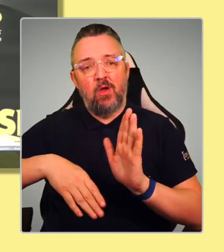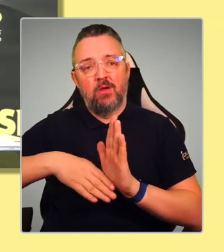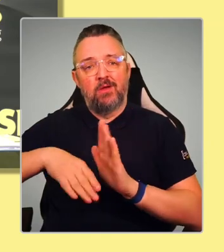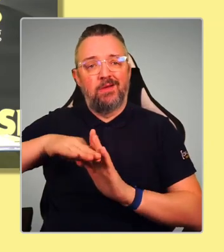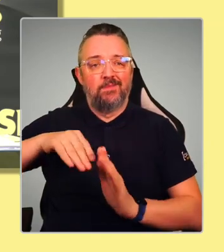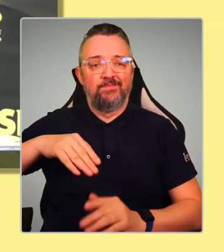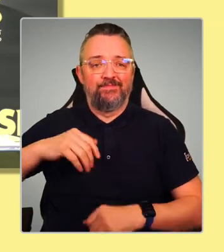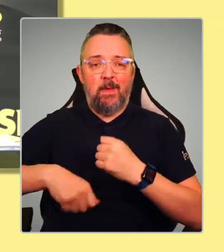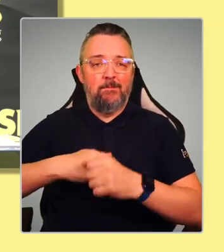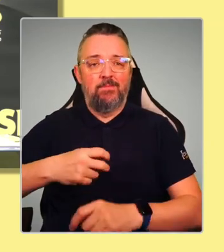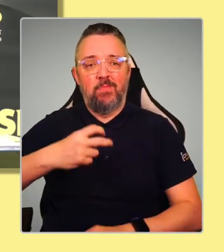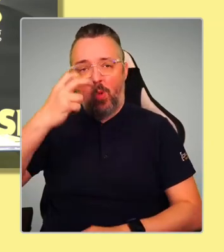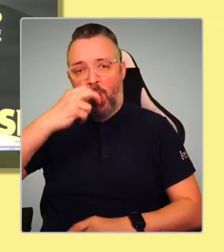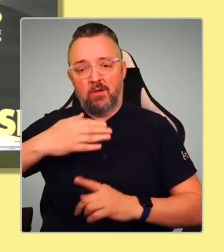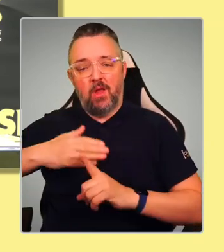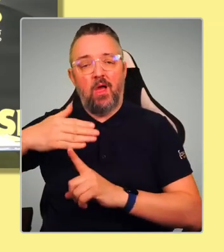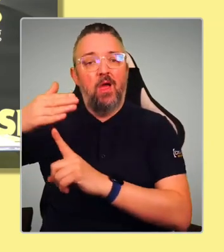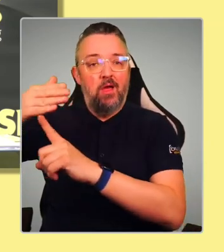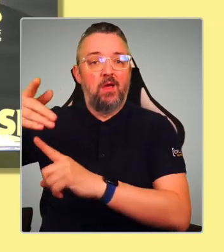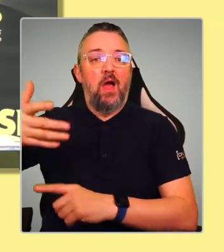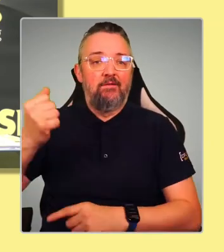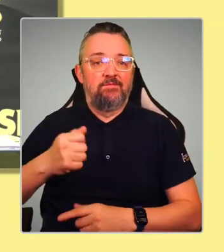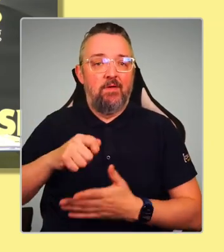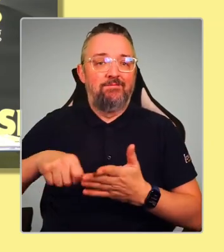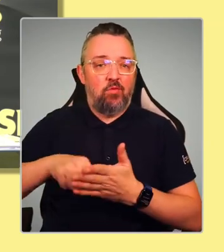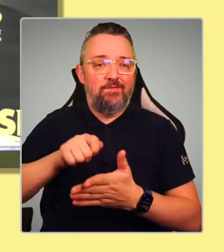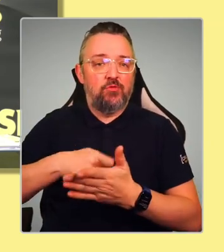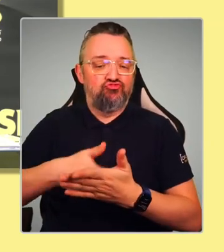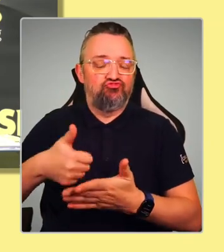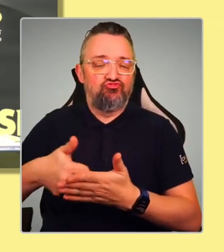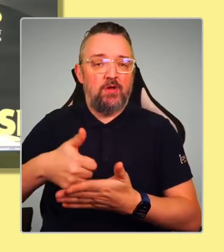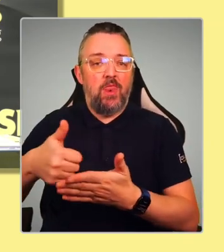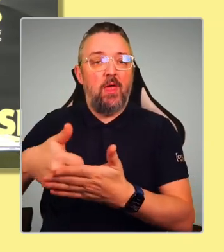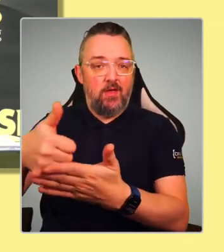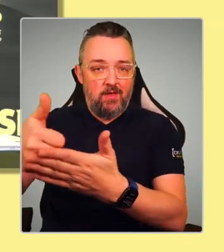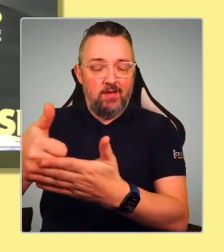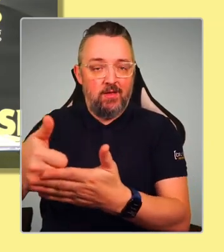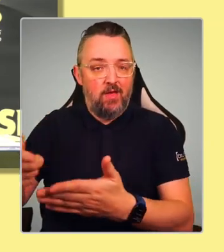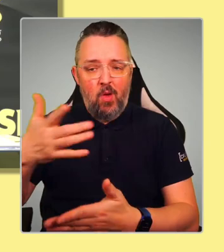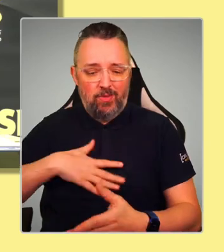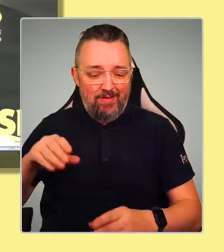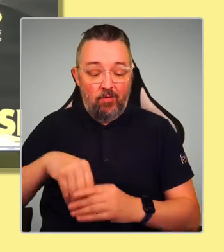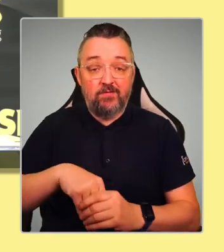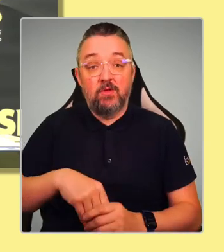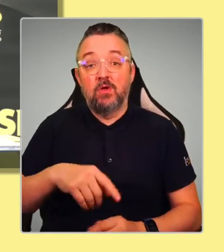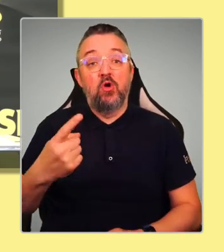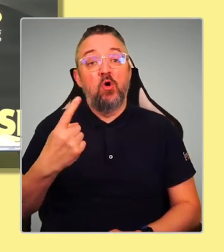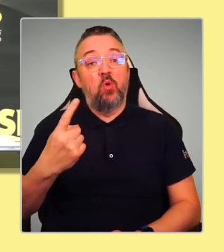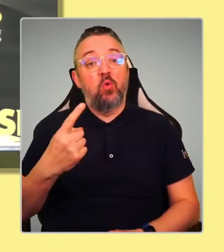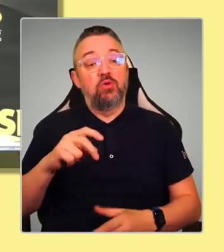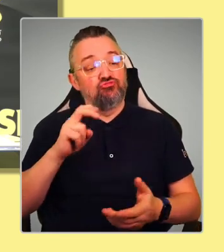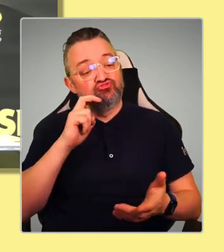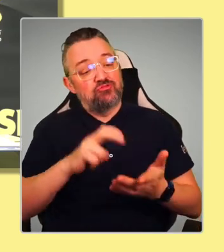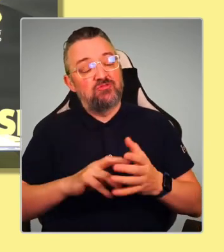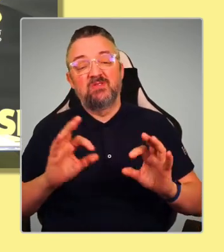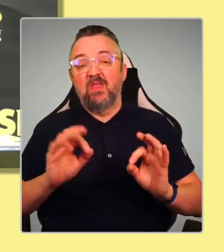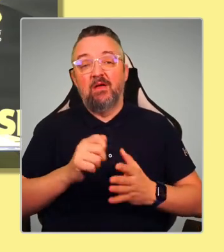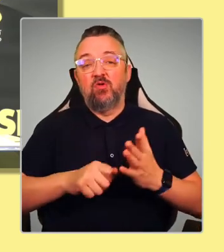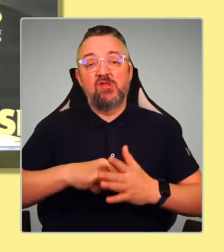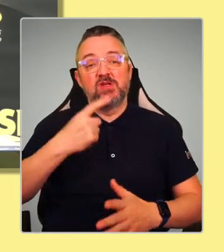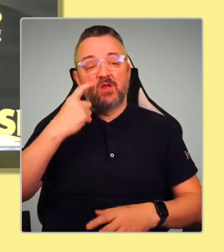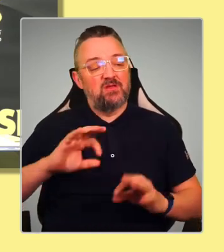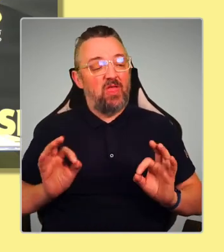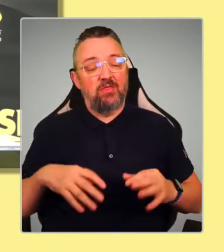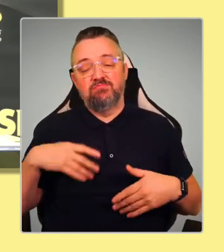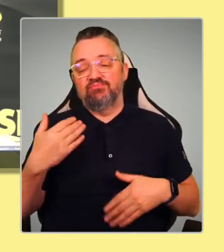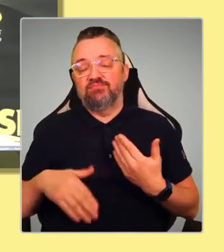what to do, they know what it's all about, and they want to take part in that. But people who don't register to vote and don't vote when they're young, it's much harder to get them back